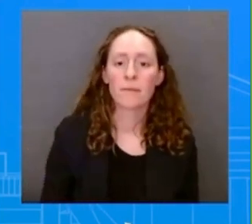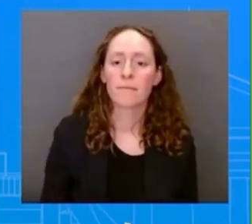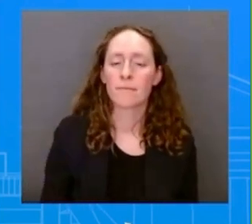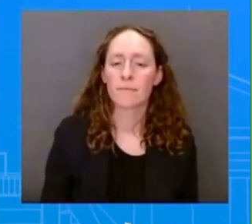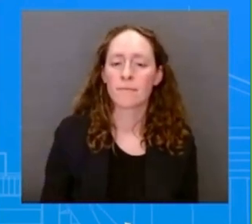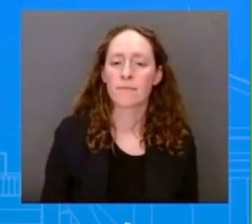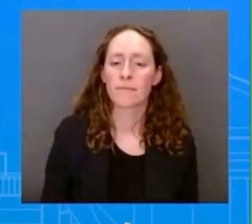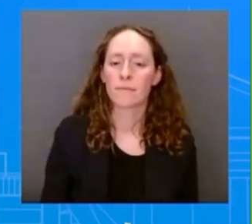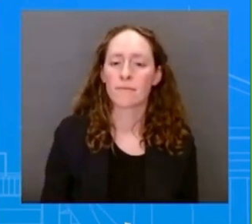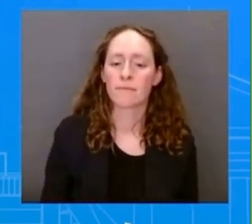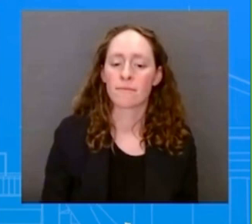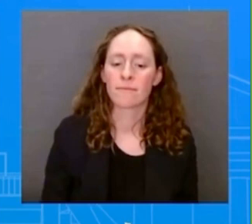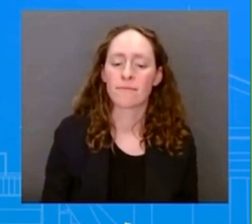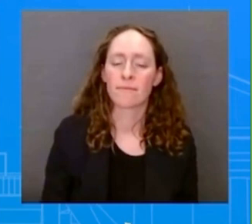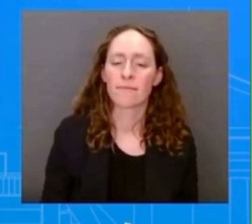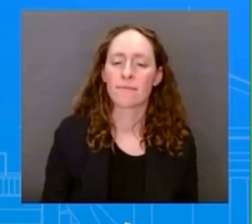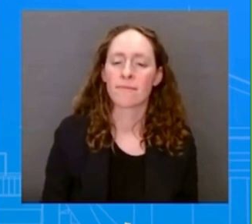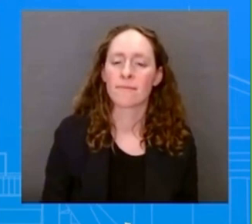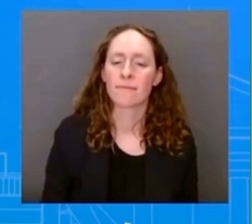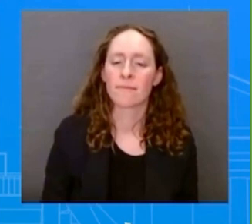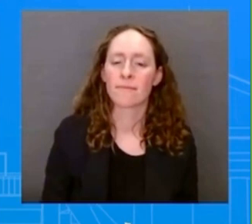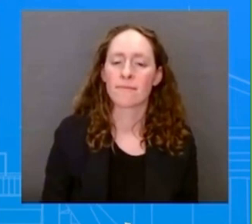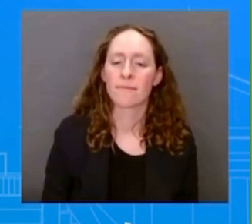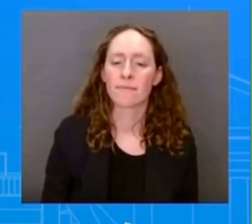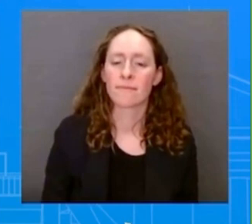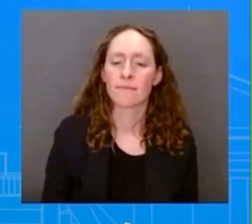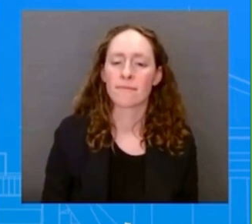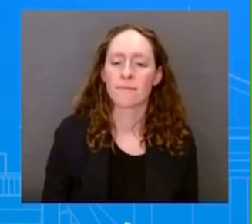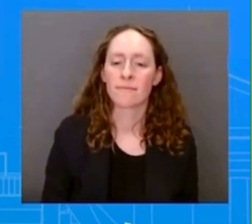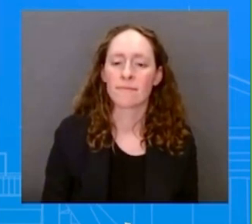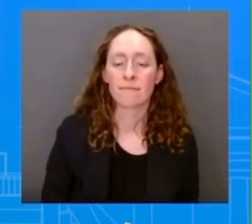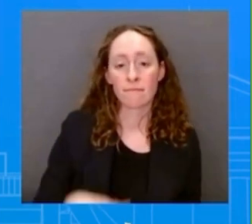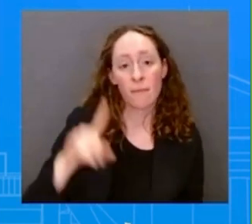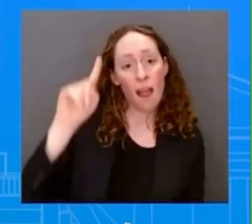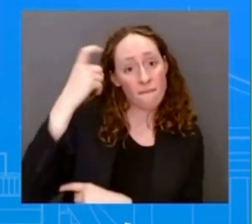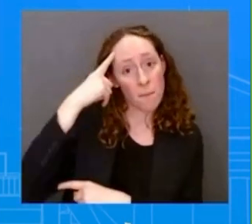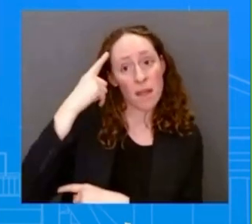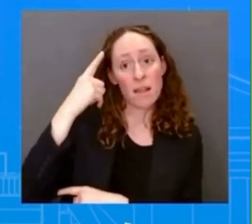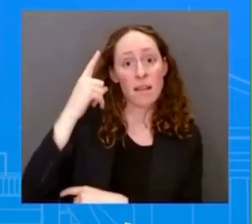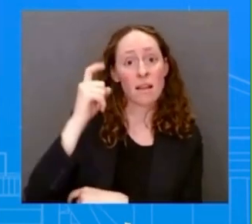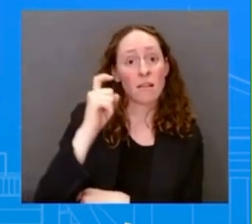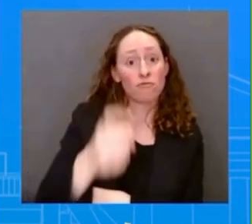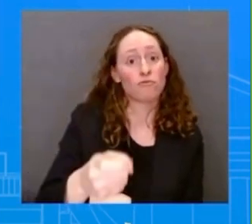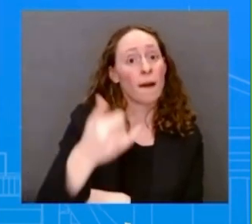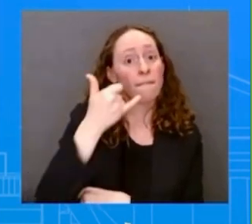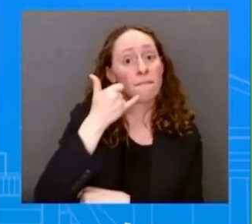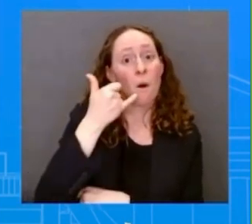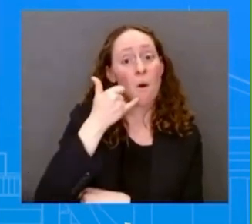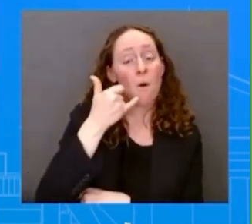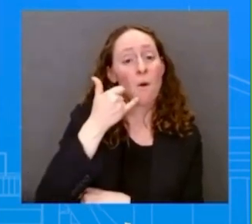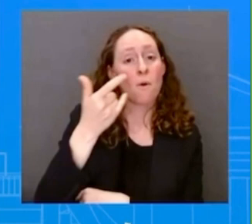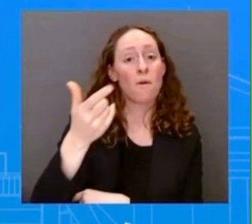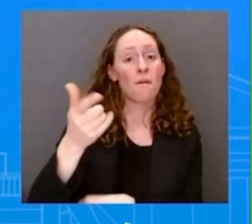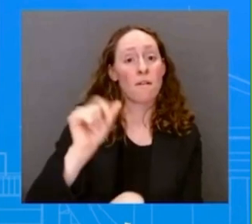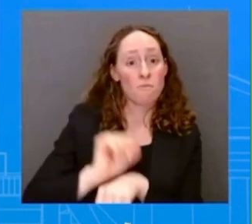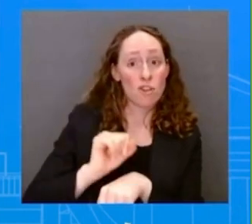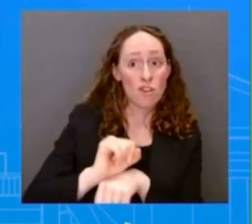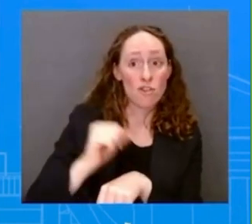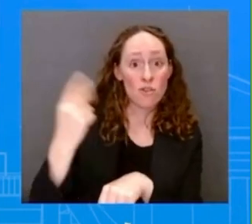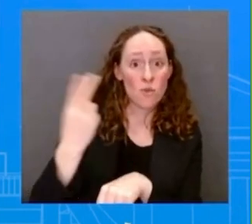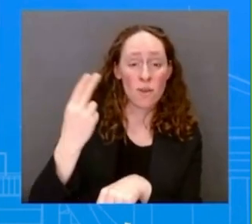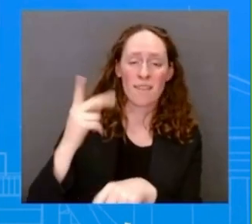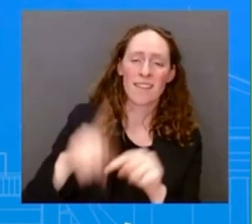you always want to take a look at whatever national security concerns might be prevalent there, particularly when it comes to data transfer,